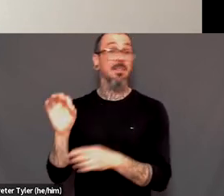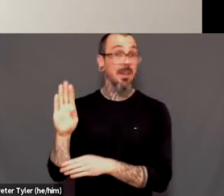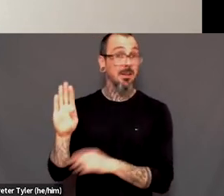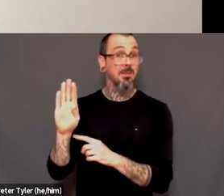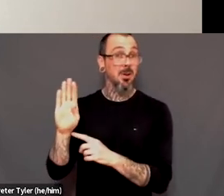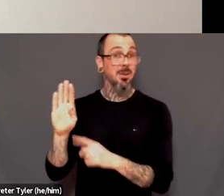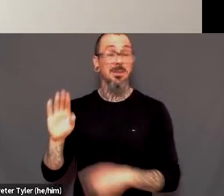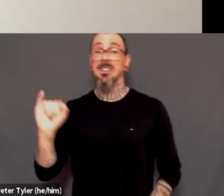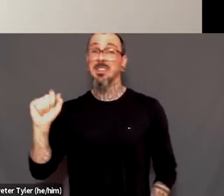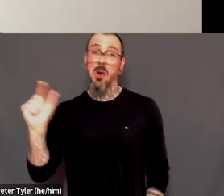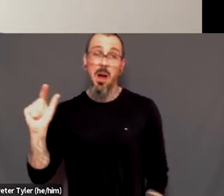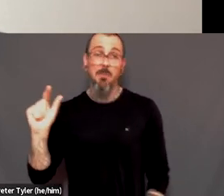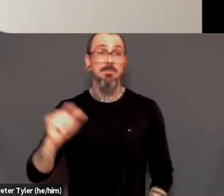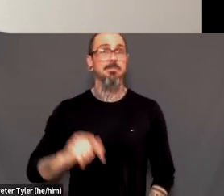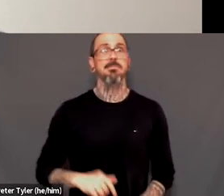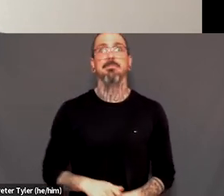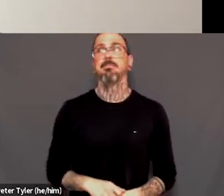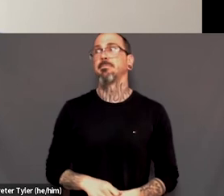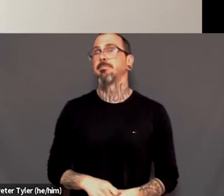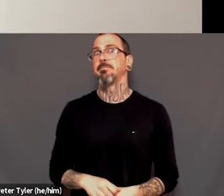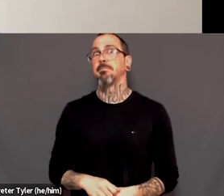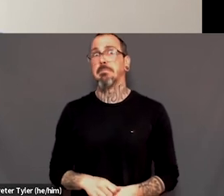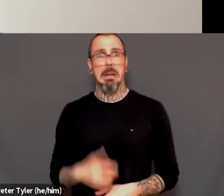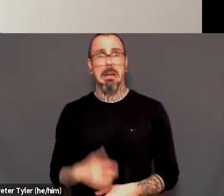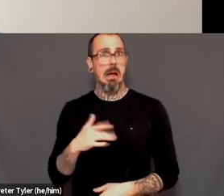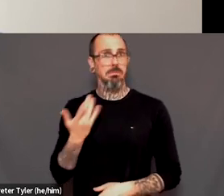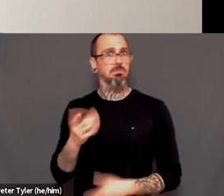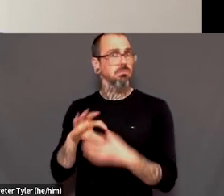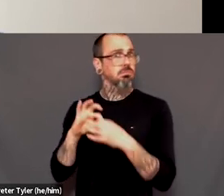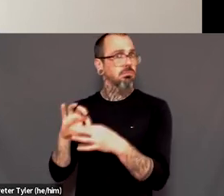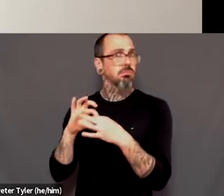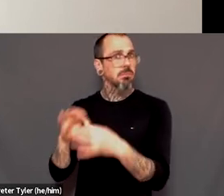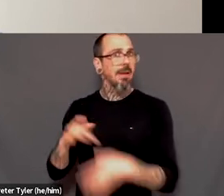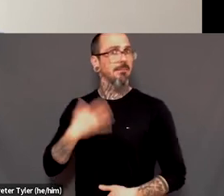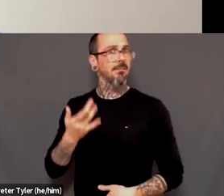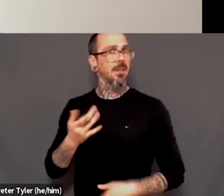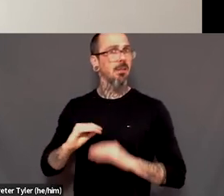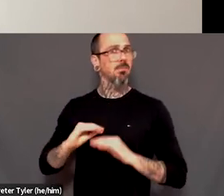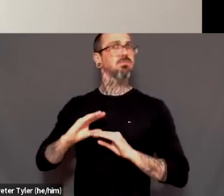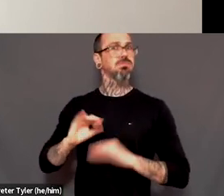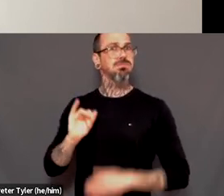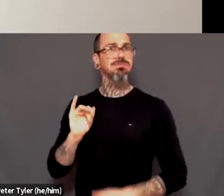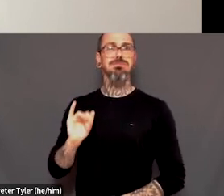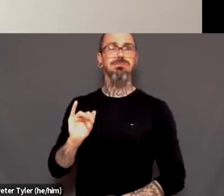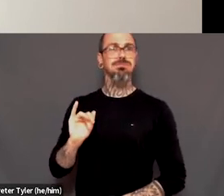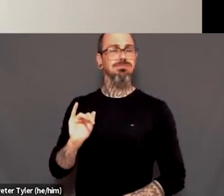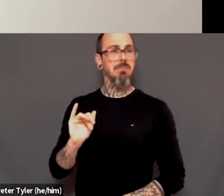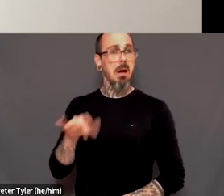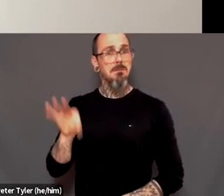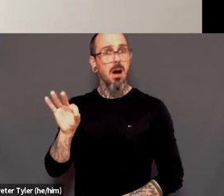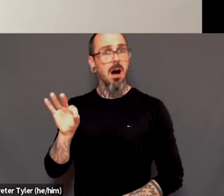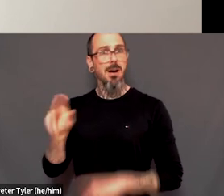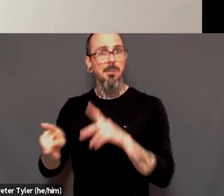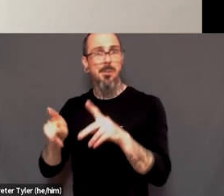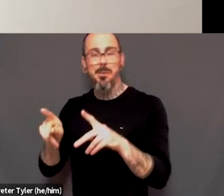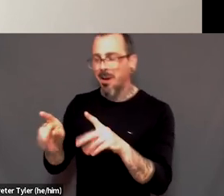Instagram connections to other people has been really fulfilling for me over the last little bit, finding people that way, um, and kind of teaming up on